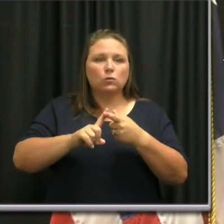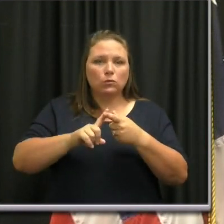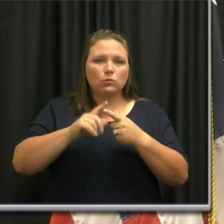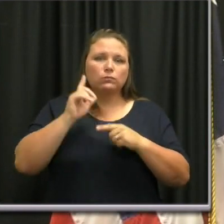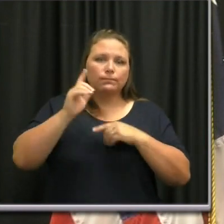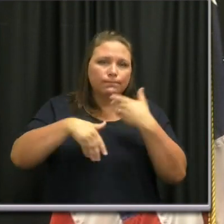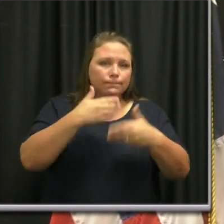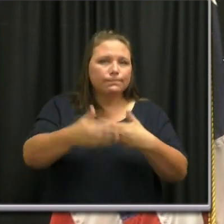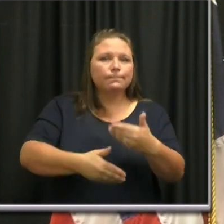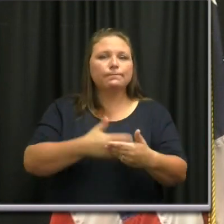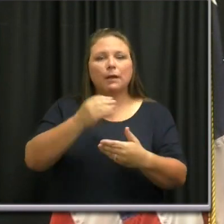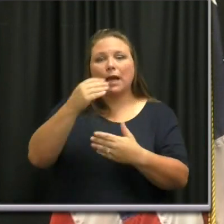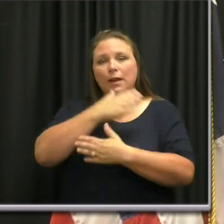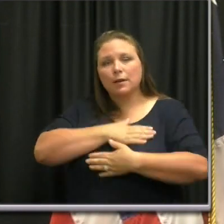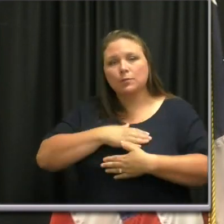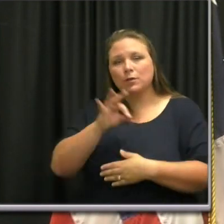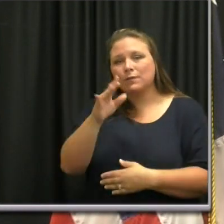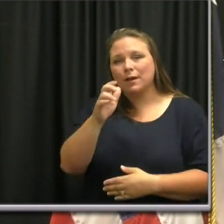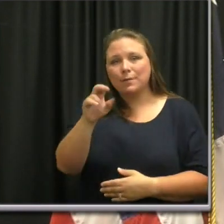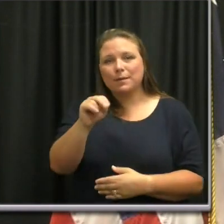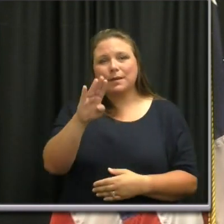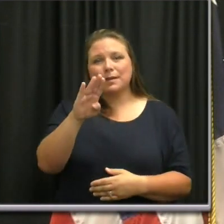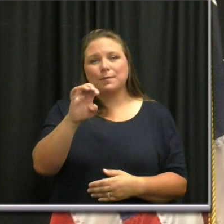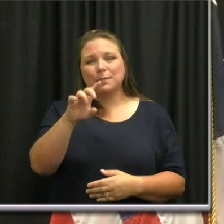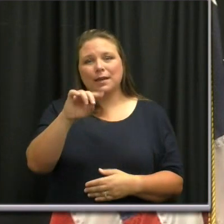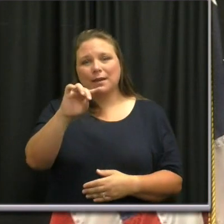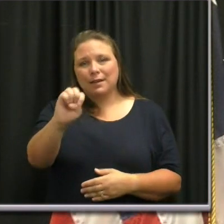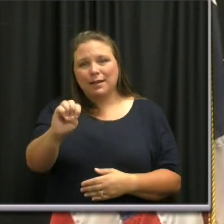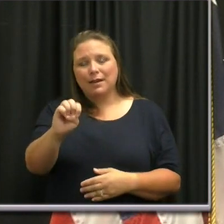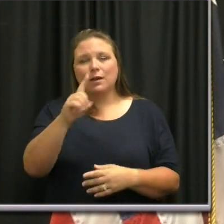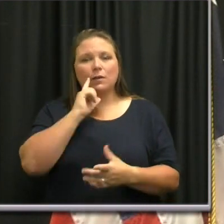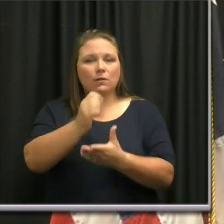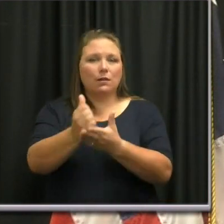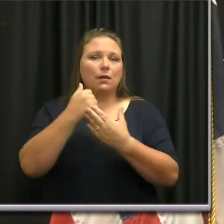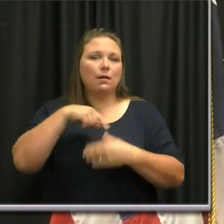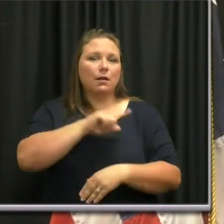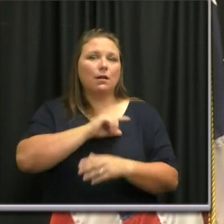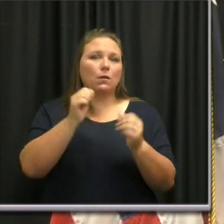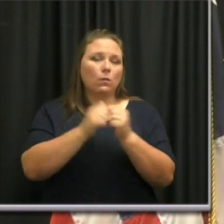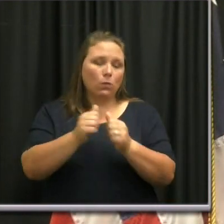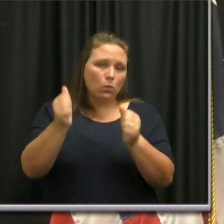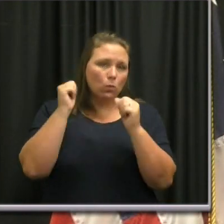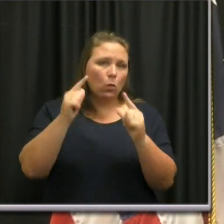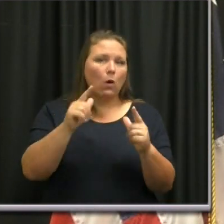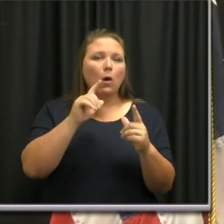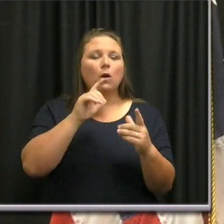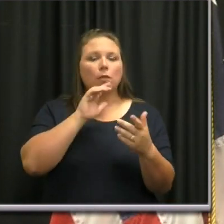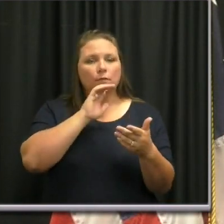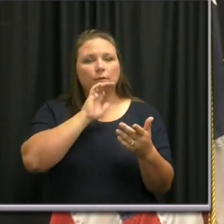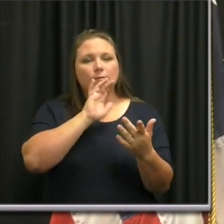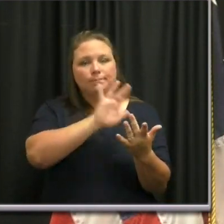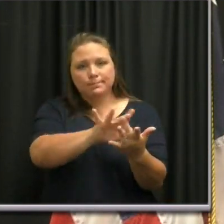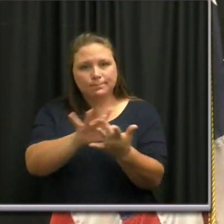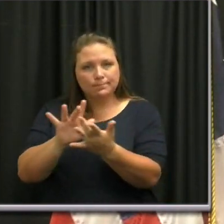appreciation to, uh, Fabian Bednay for helping us, with all of the connectivity.